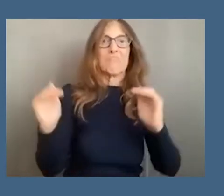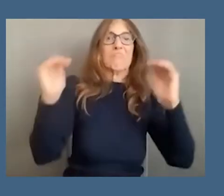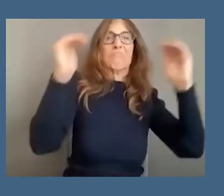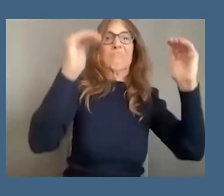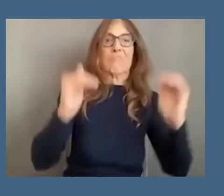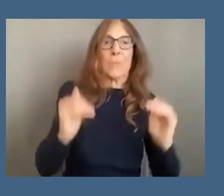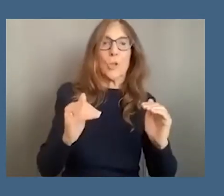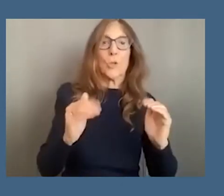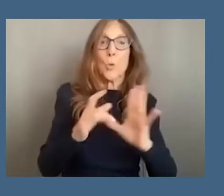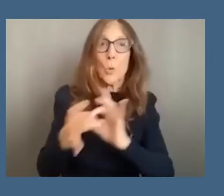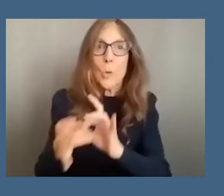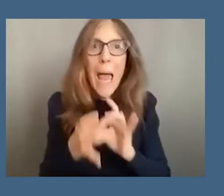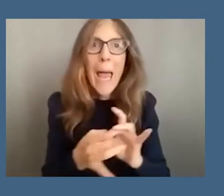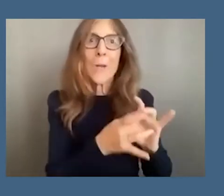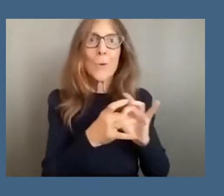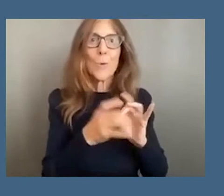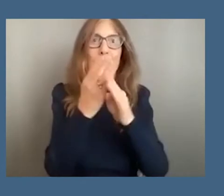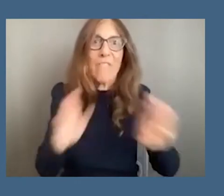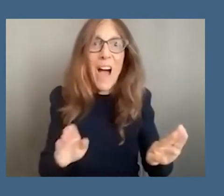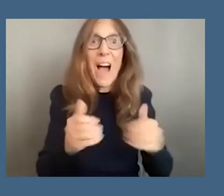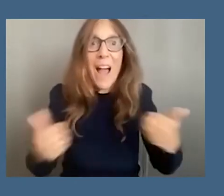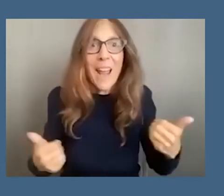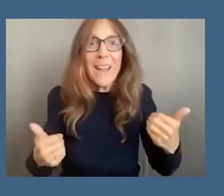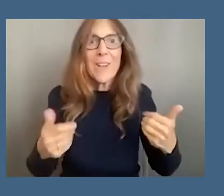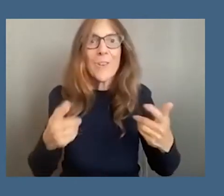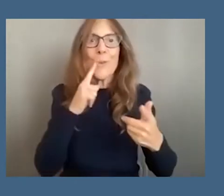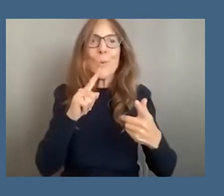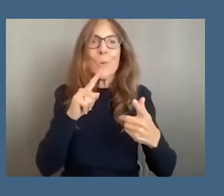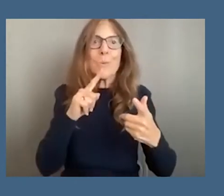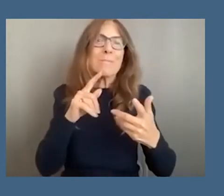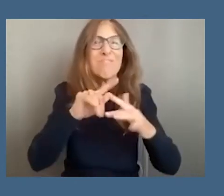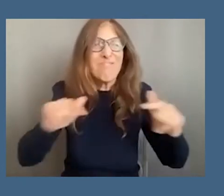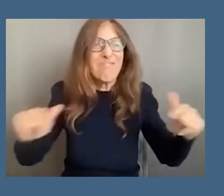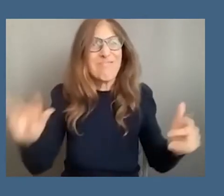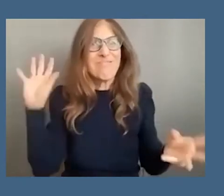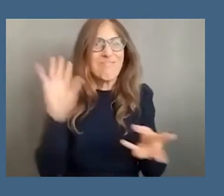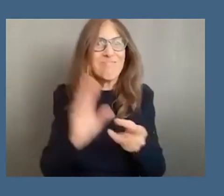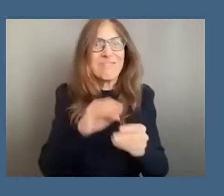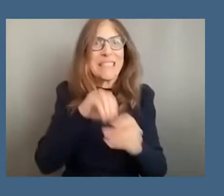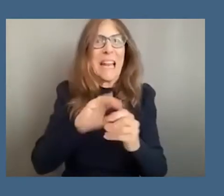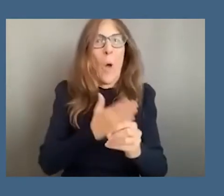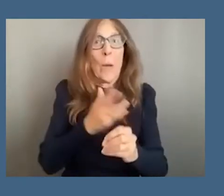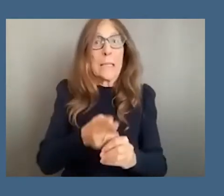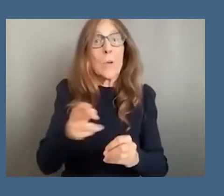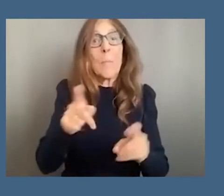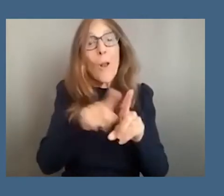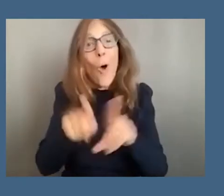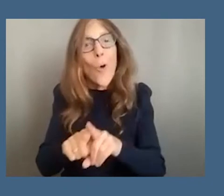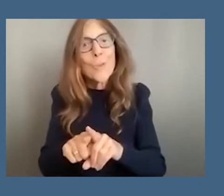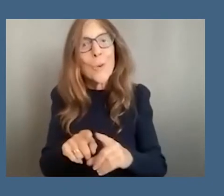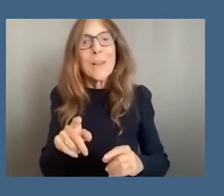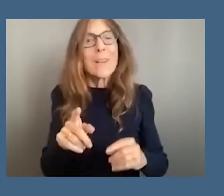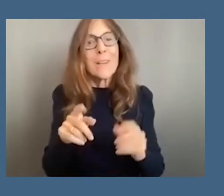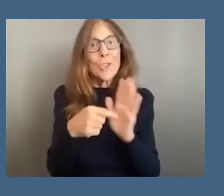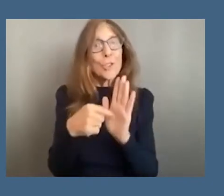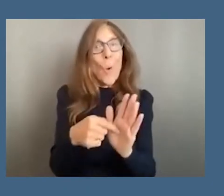um so actively throughout the history of art and so there's that and then on another level its display has always